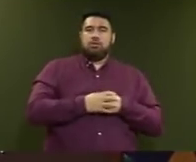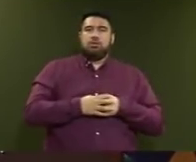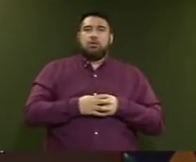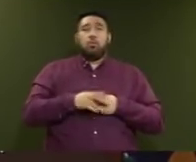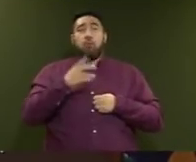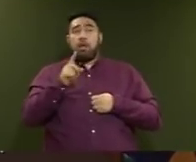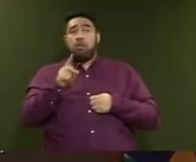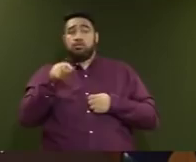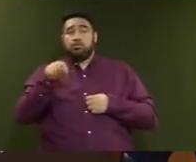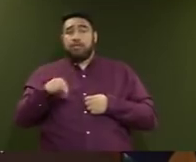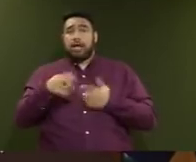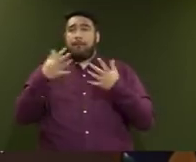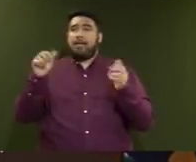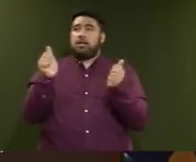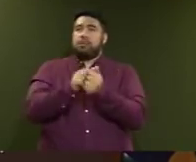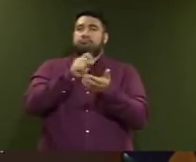like to celebrate.